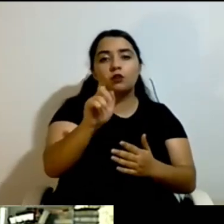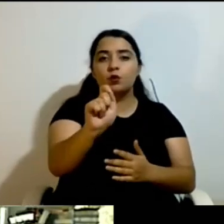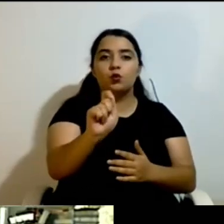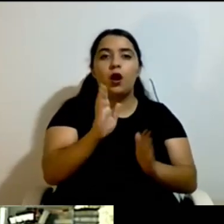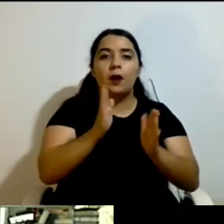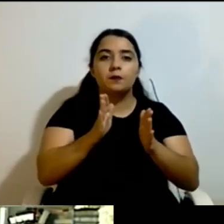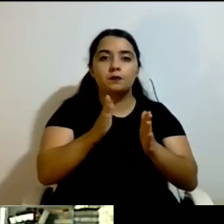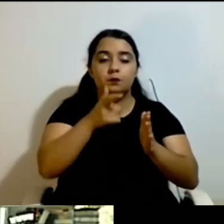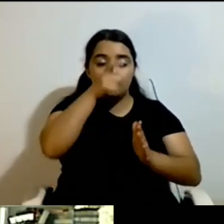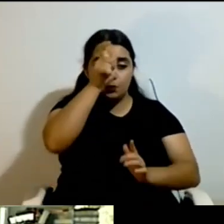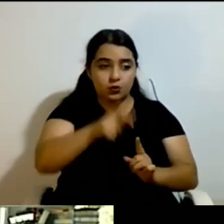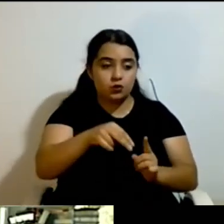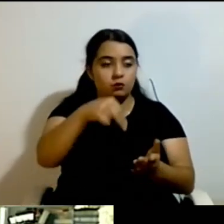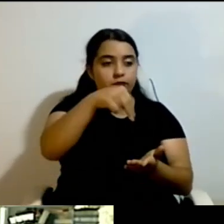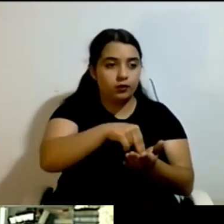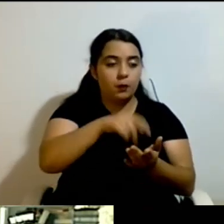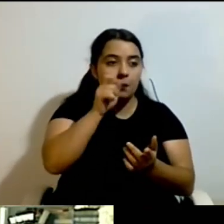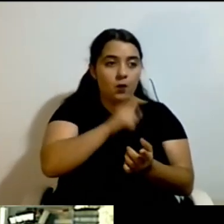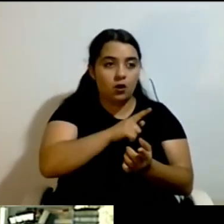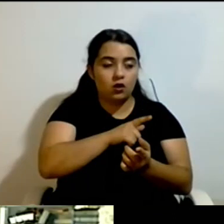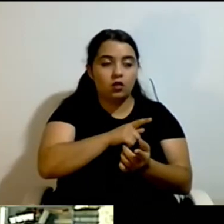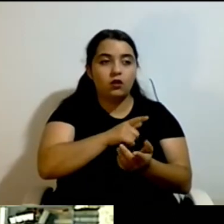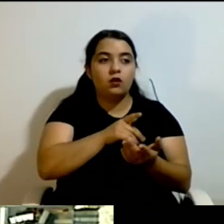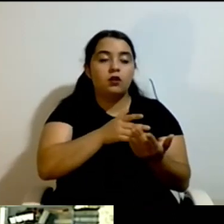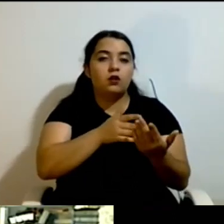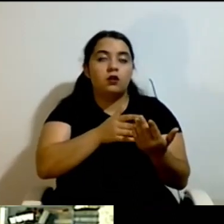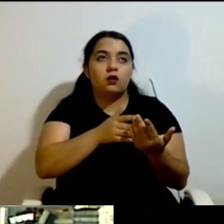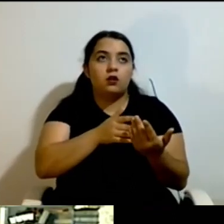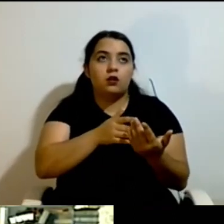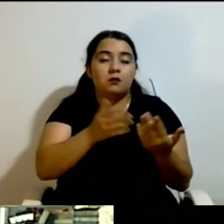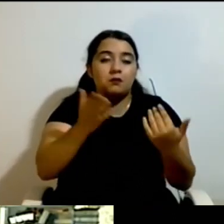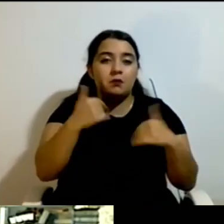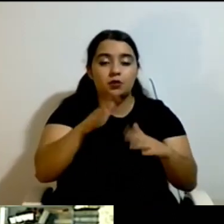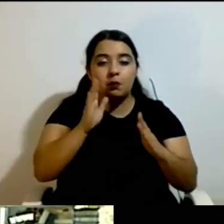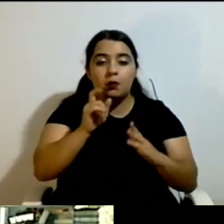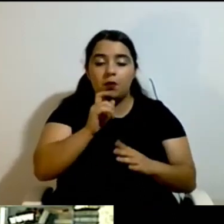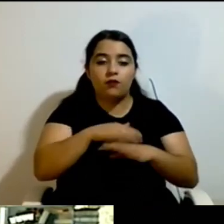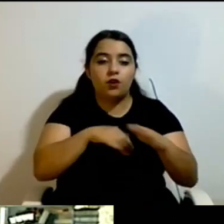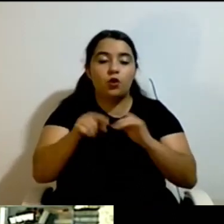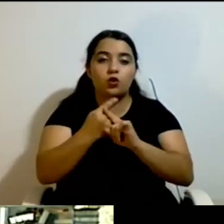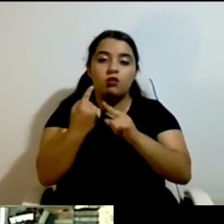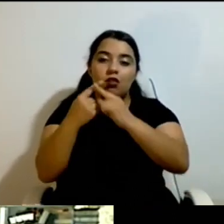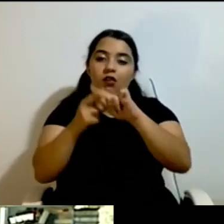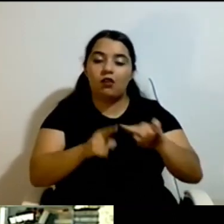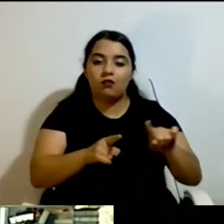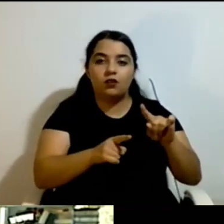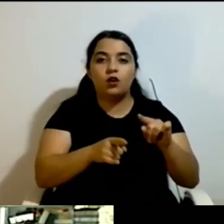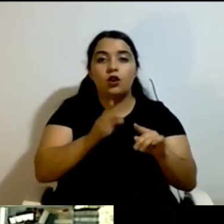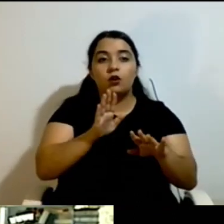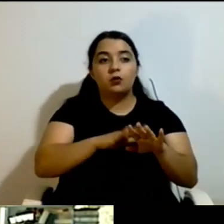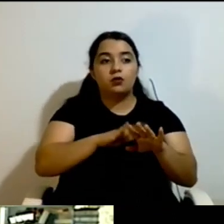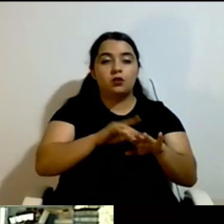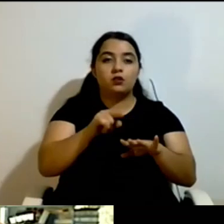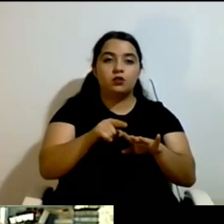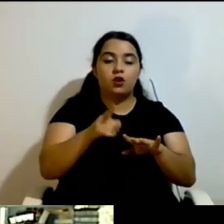So, that's the argument why we get only three minutes per walk to the toilet, per